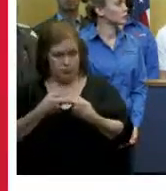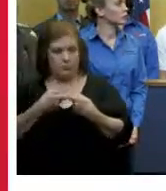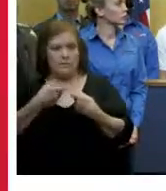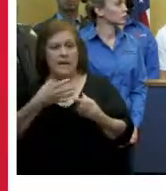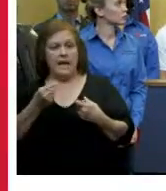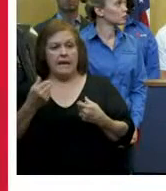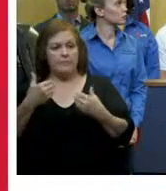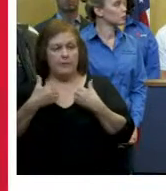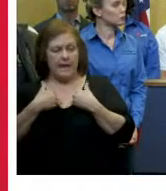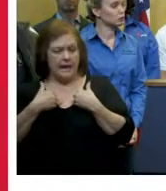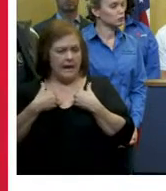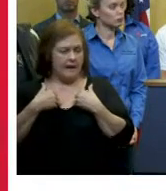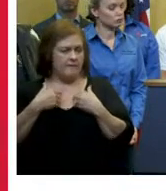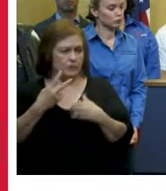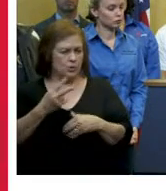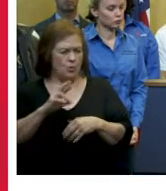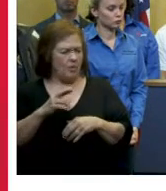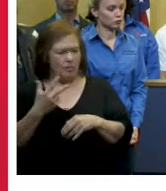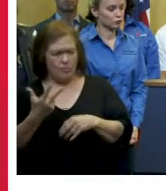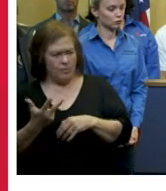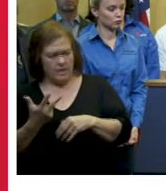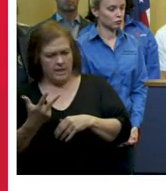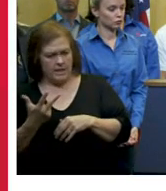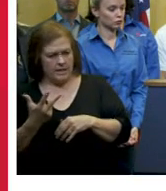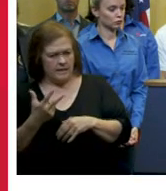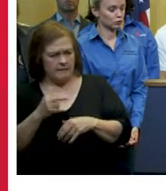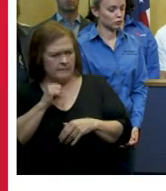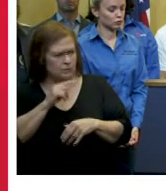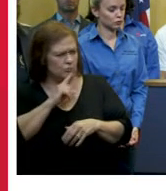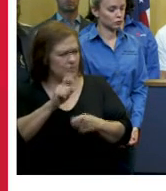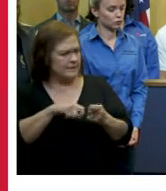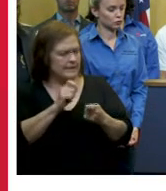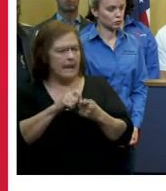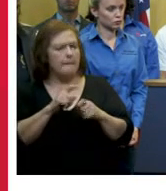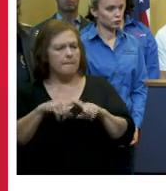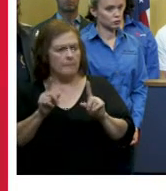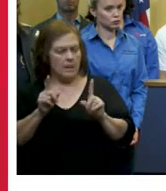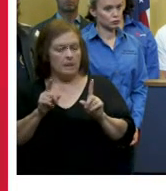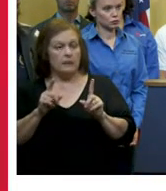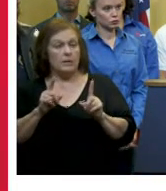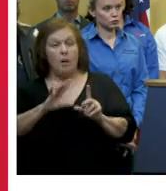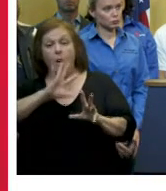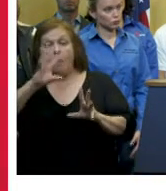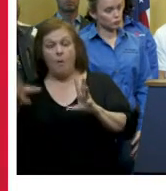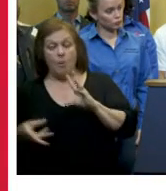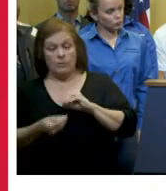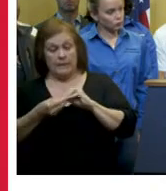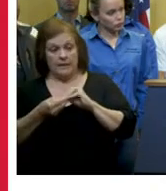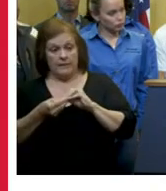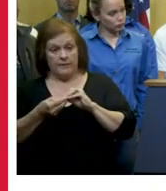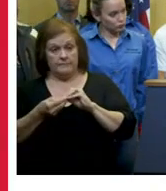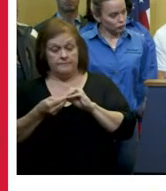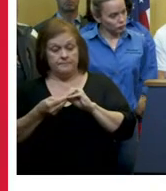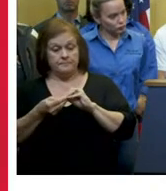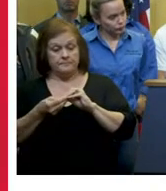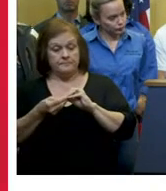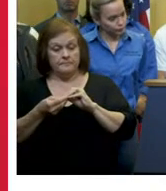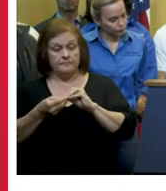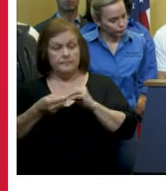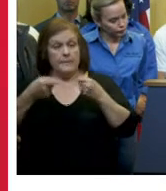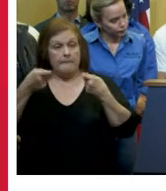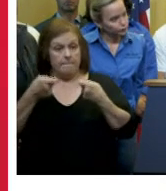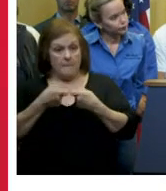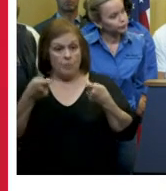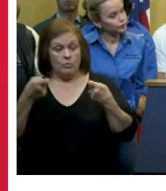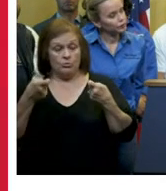frequency changing i think two or three i can't i don't have the number exactly but we in total in in terms of available power